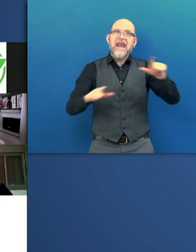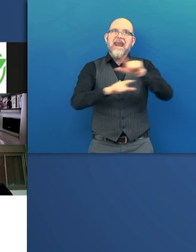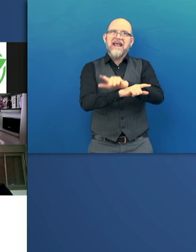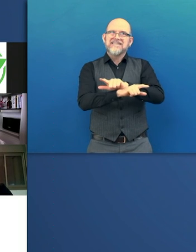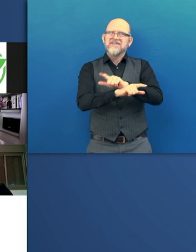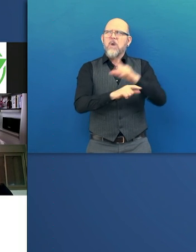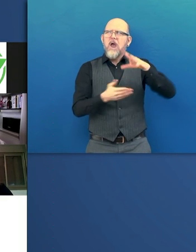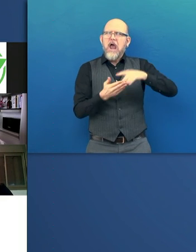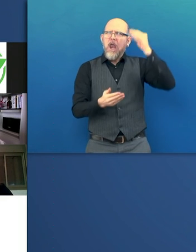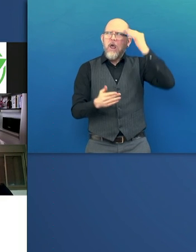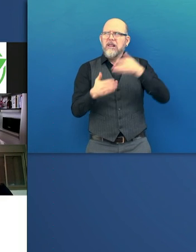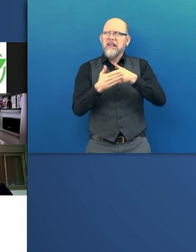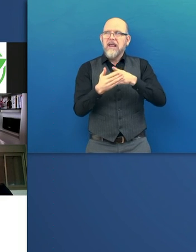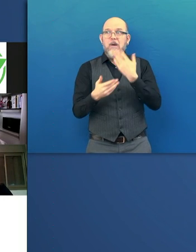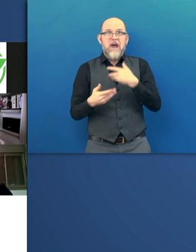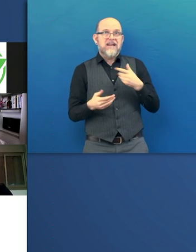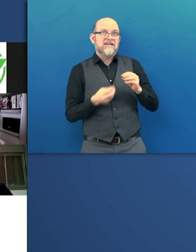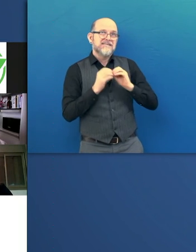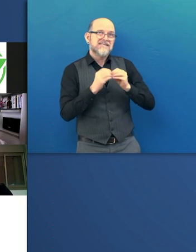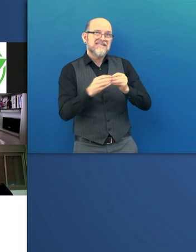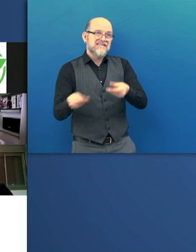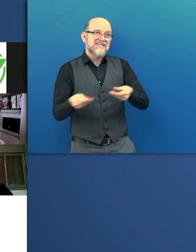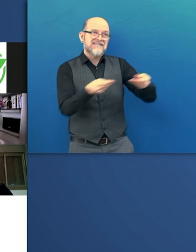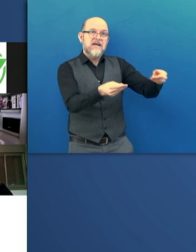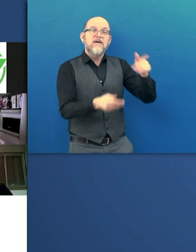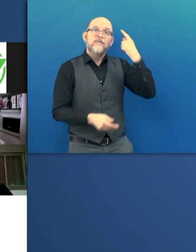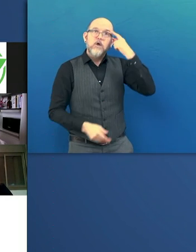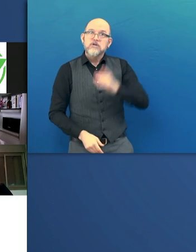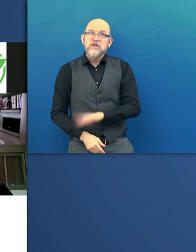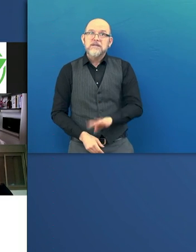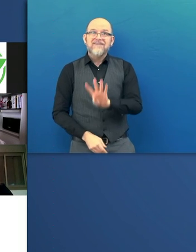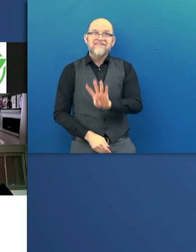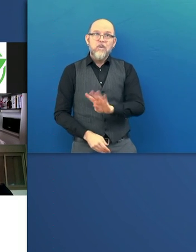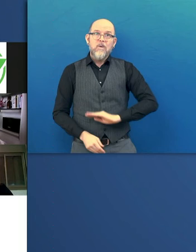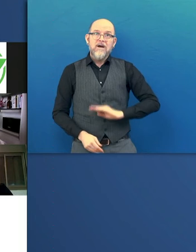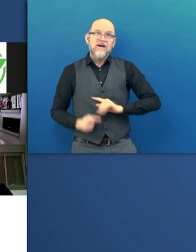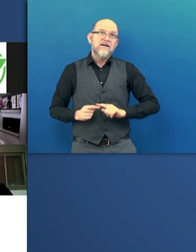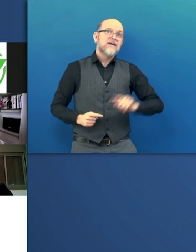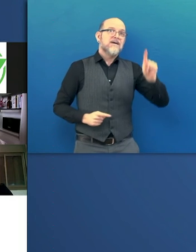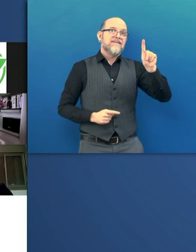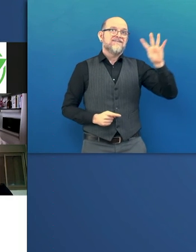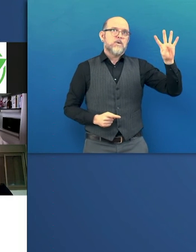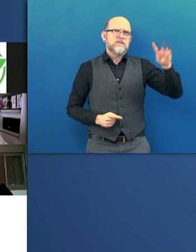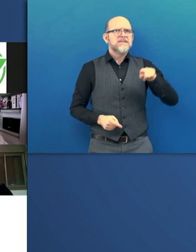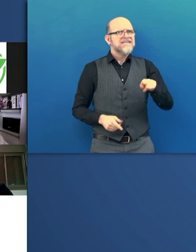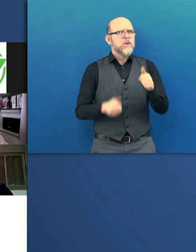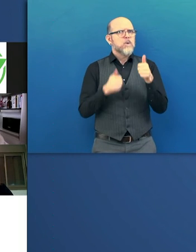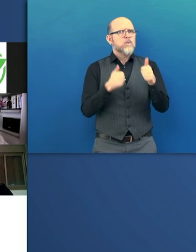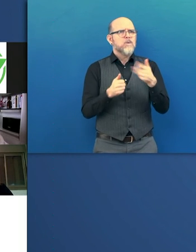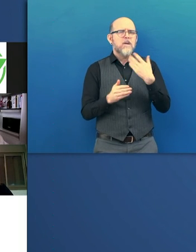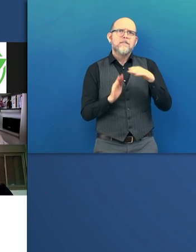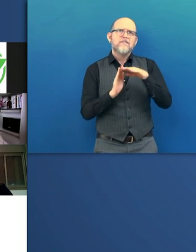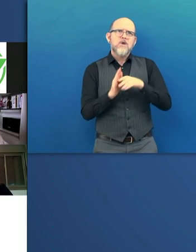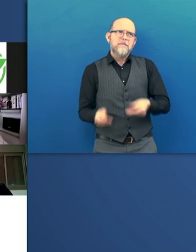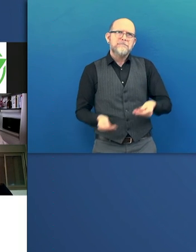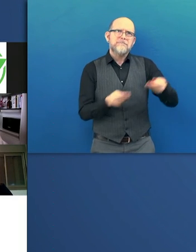of ages, and who wants to find a reliable and comfortable treatment of dyslexia with